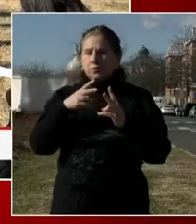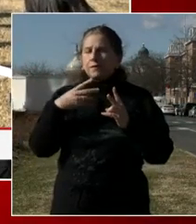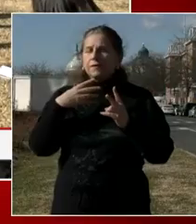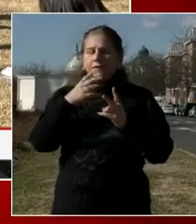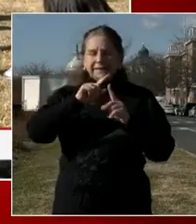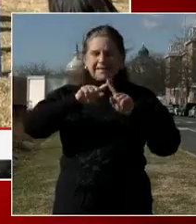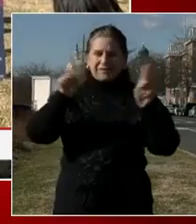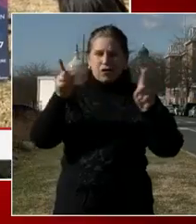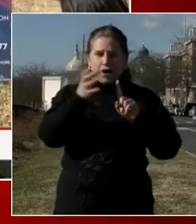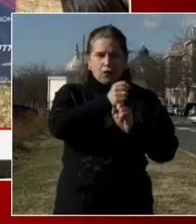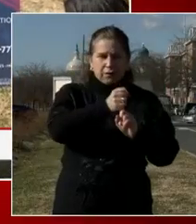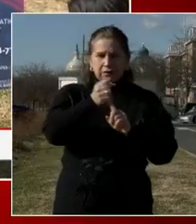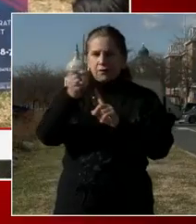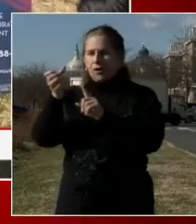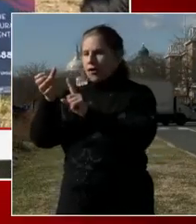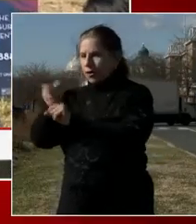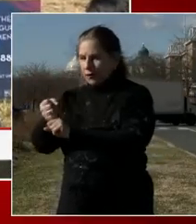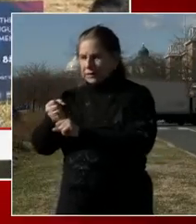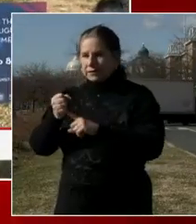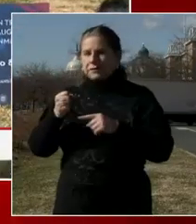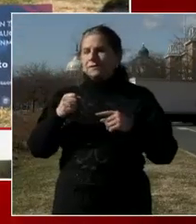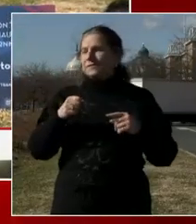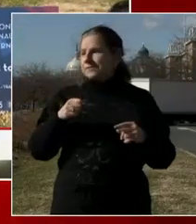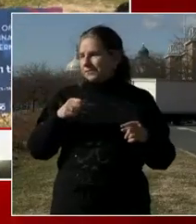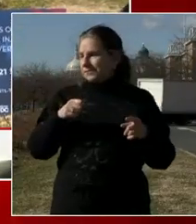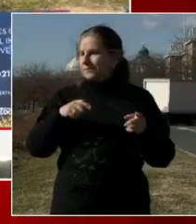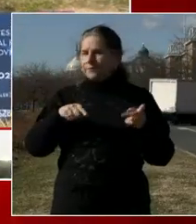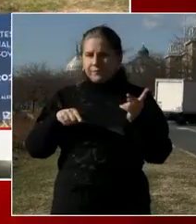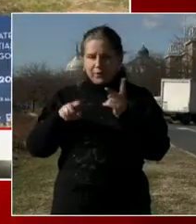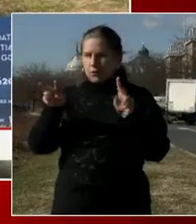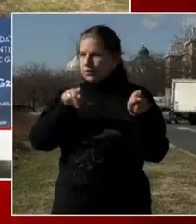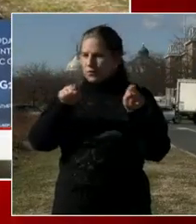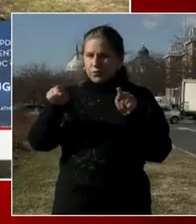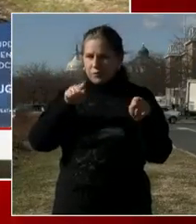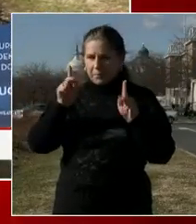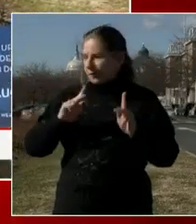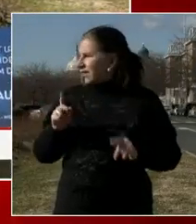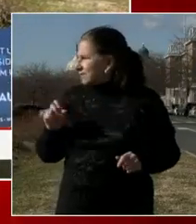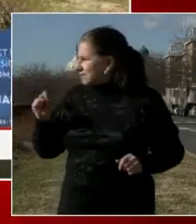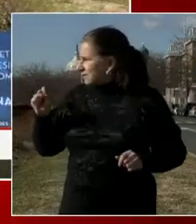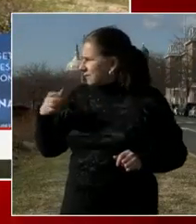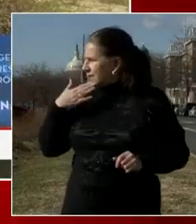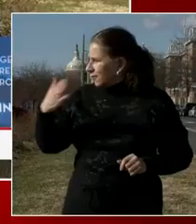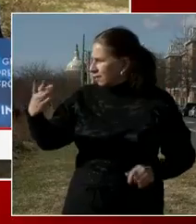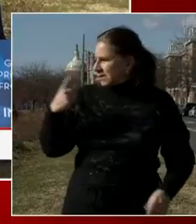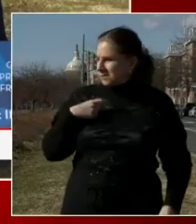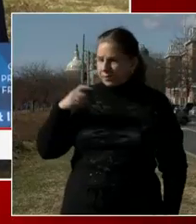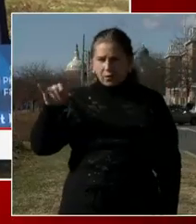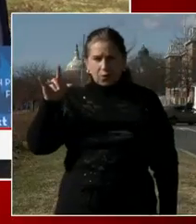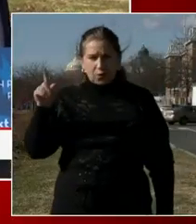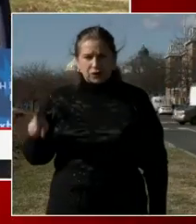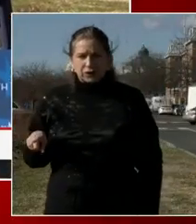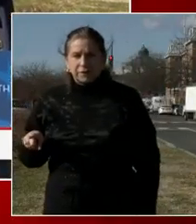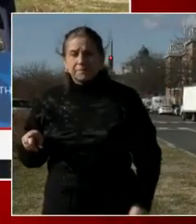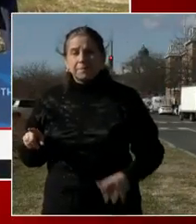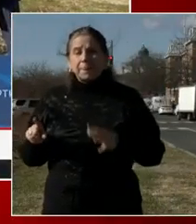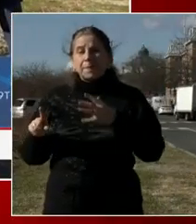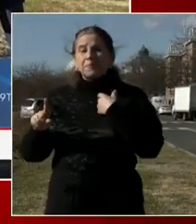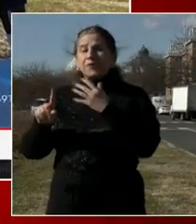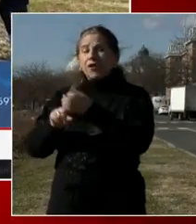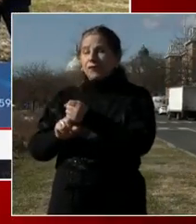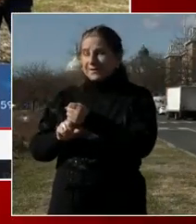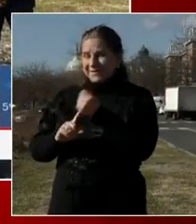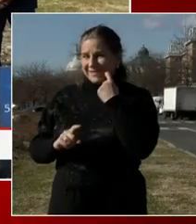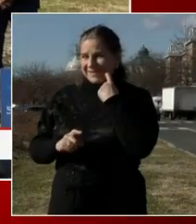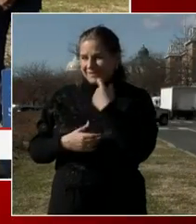security perimeter in general. Thank you for the question, Stephanie. So the arrest was made this morning. was